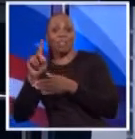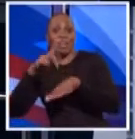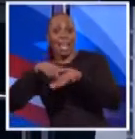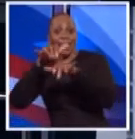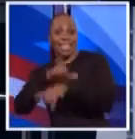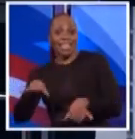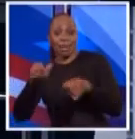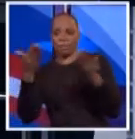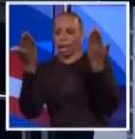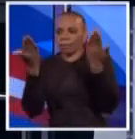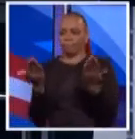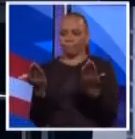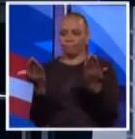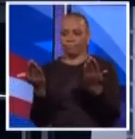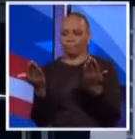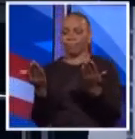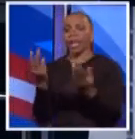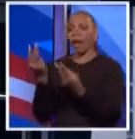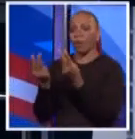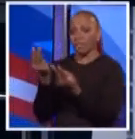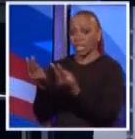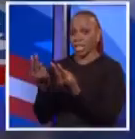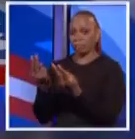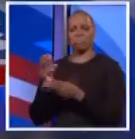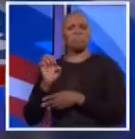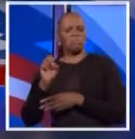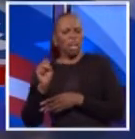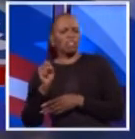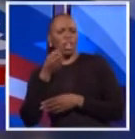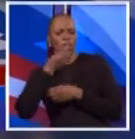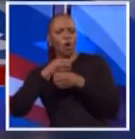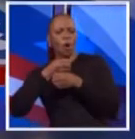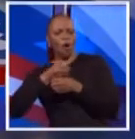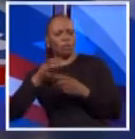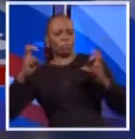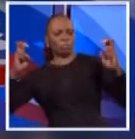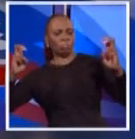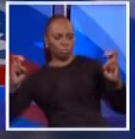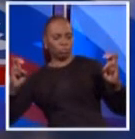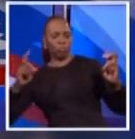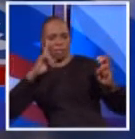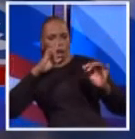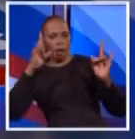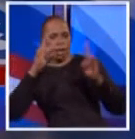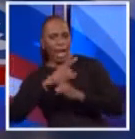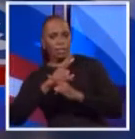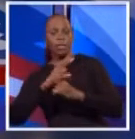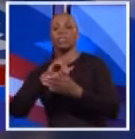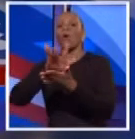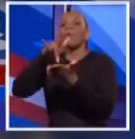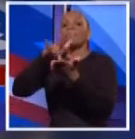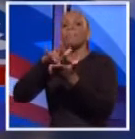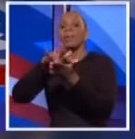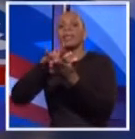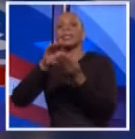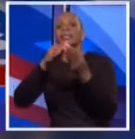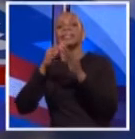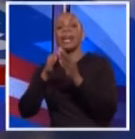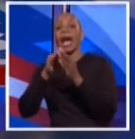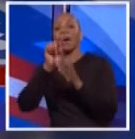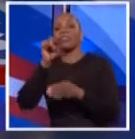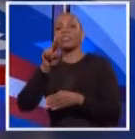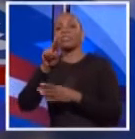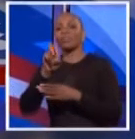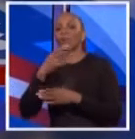me You're more than welcome to come over. Okay. I look forward to it. We'll do it over coffee. I think that would be helpful. Midtown zoning was a bad idea, improperly conceived,